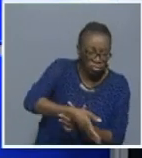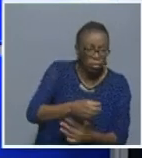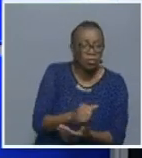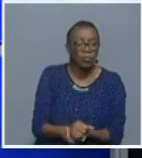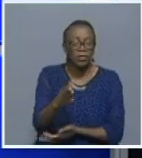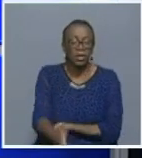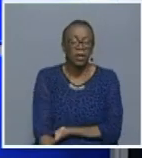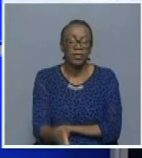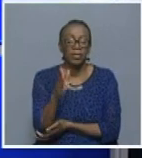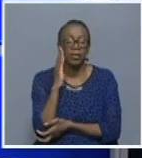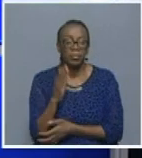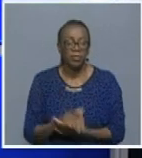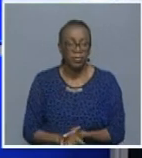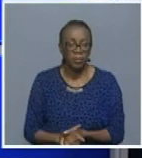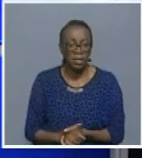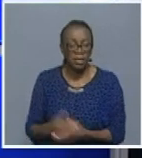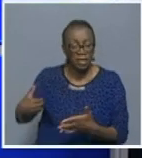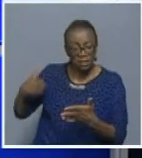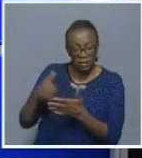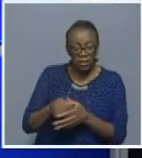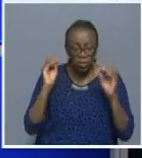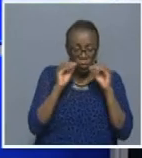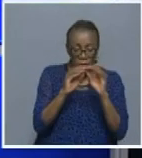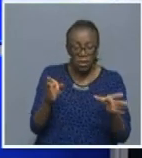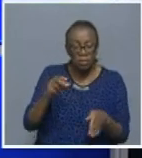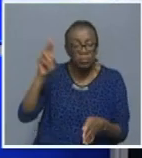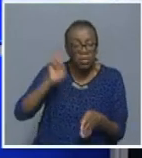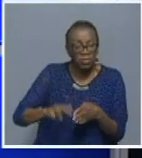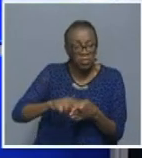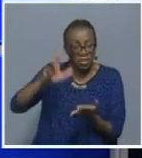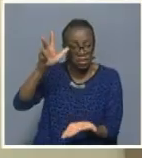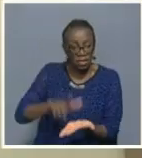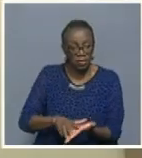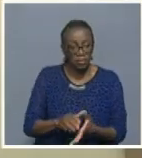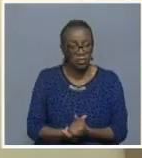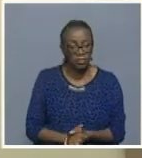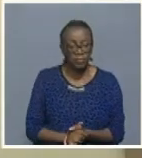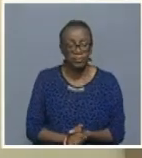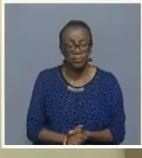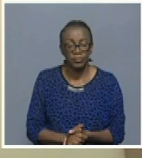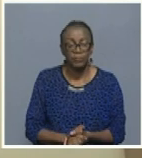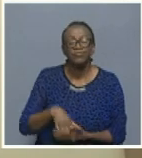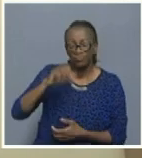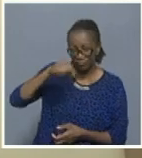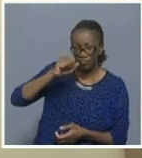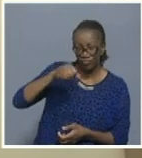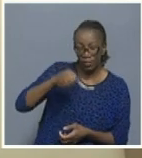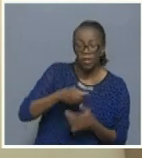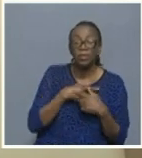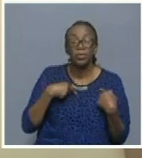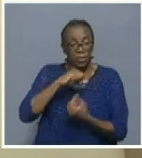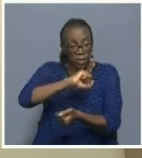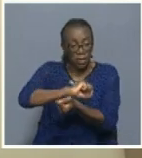Yes, we will encounter and where we arrest two